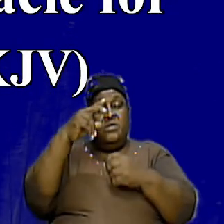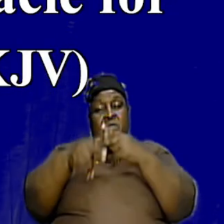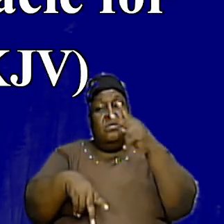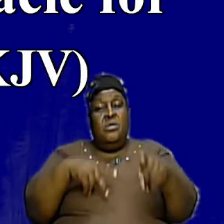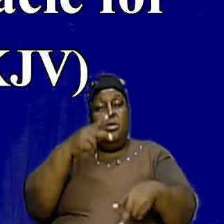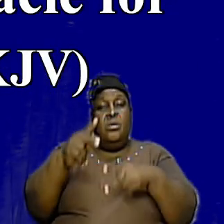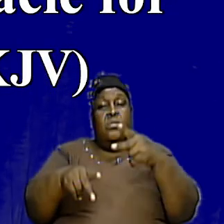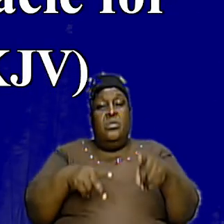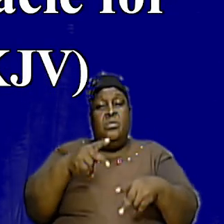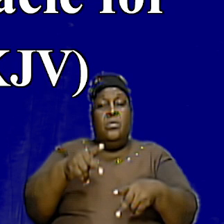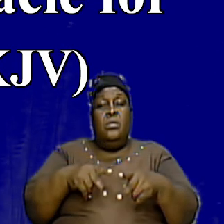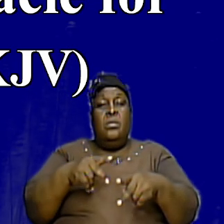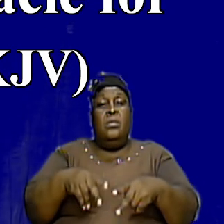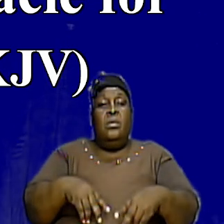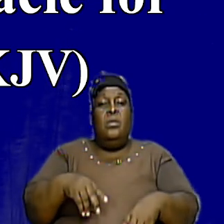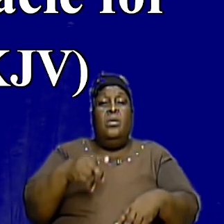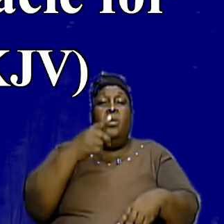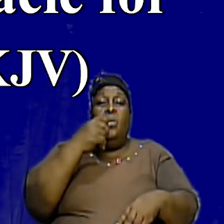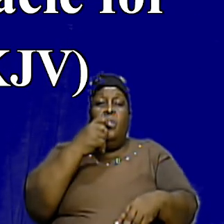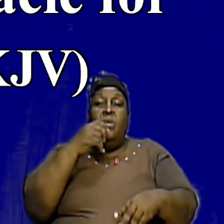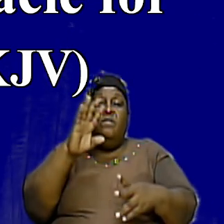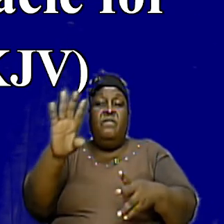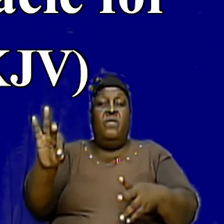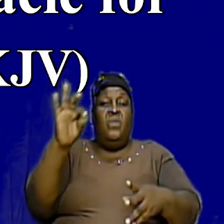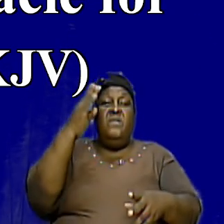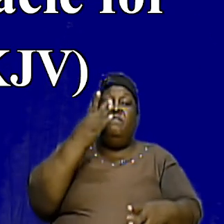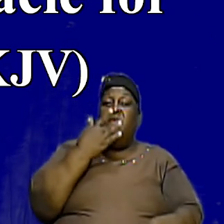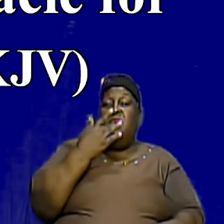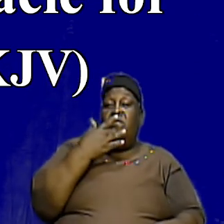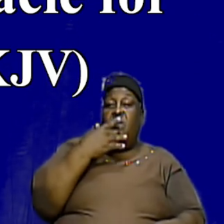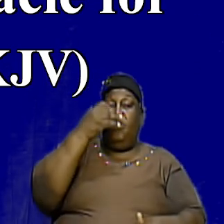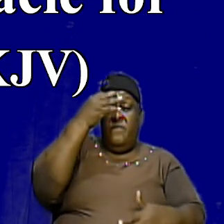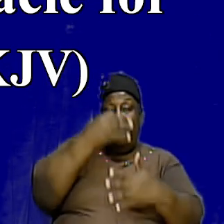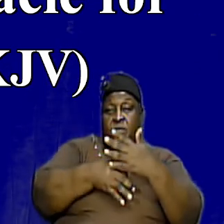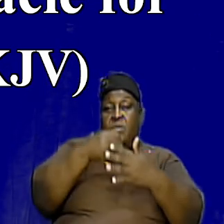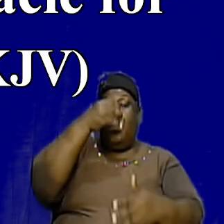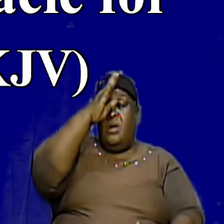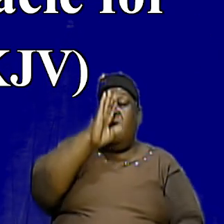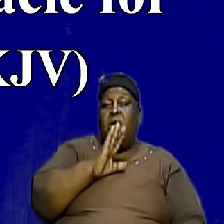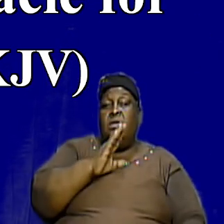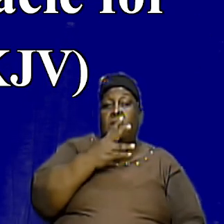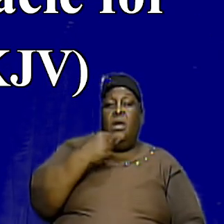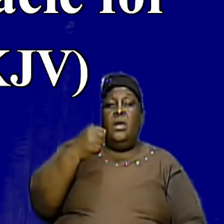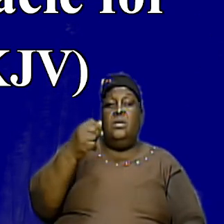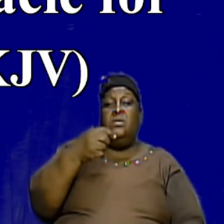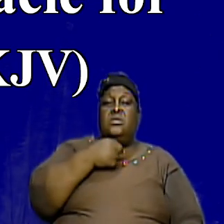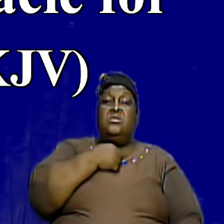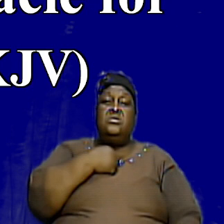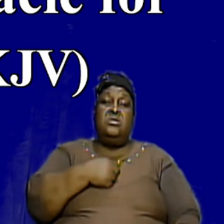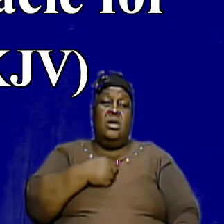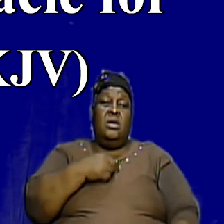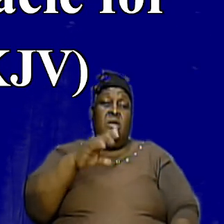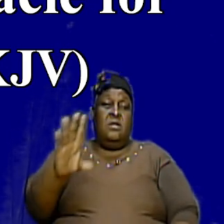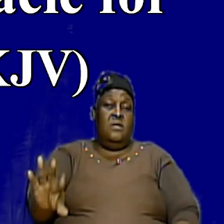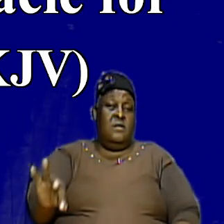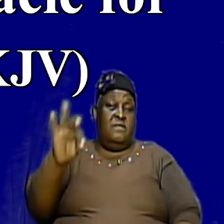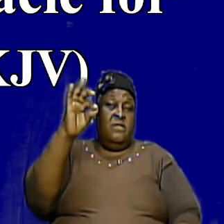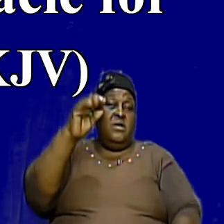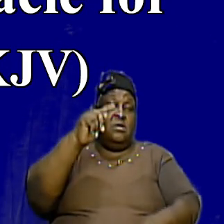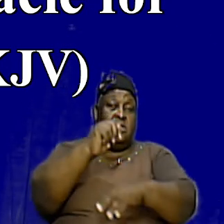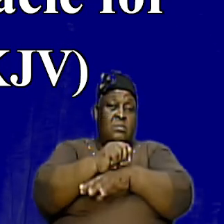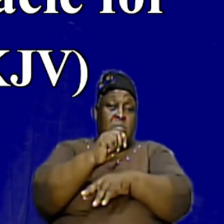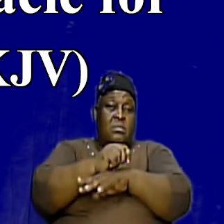people who found favor before God and desired